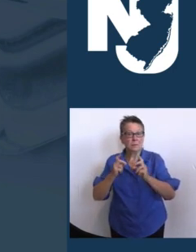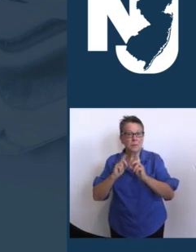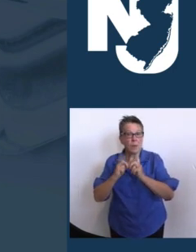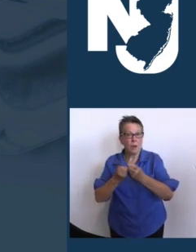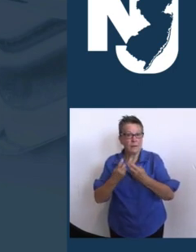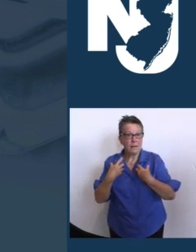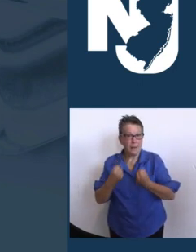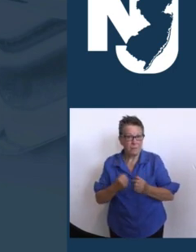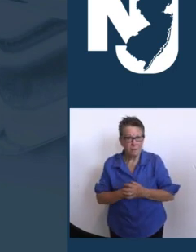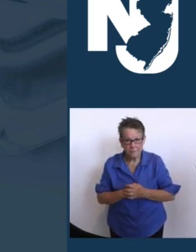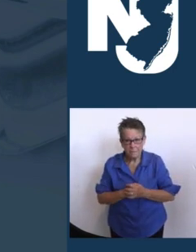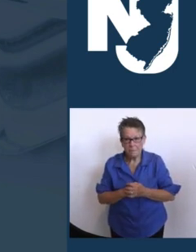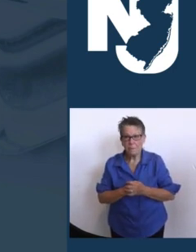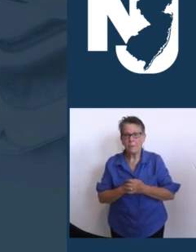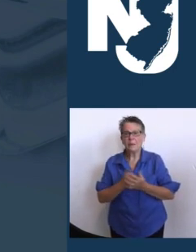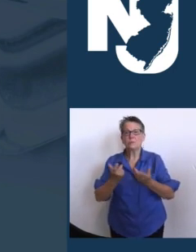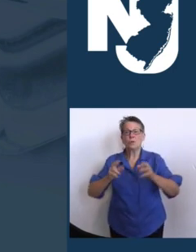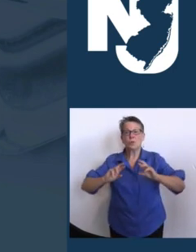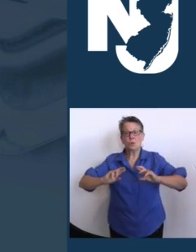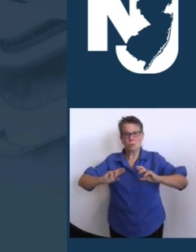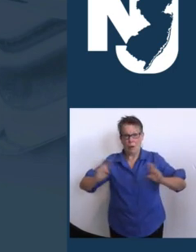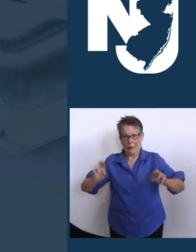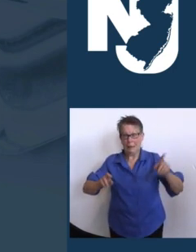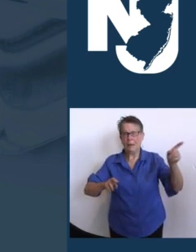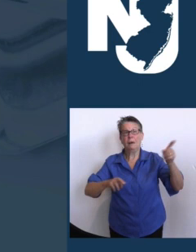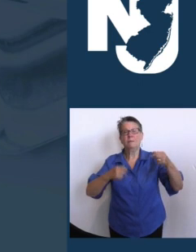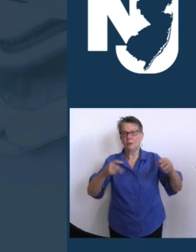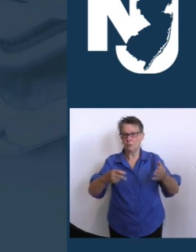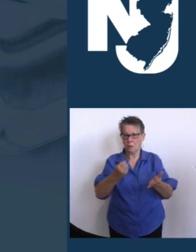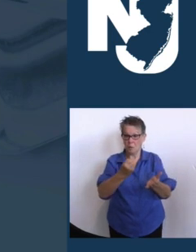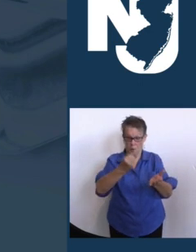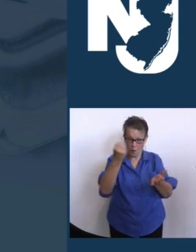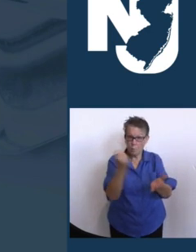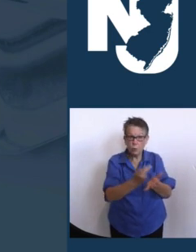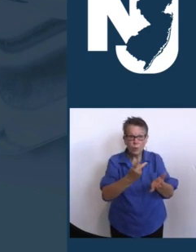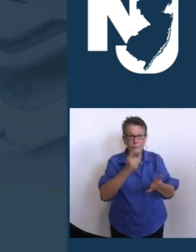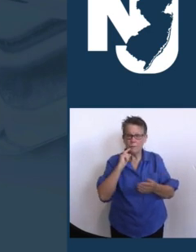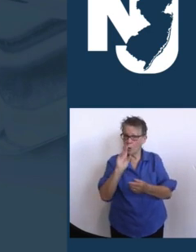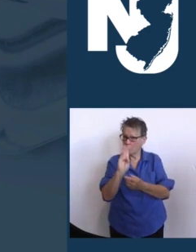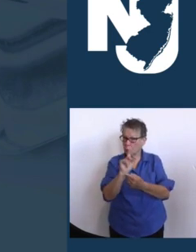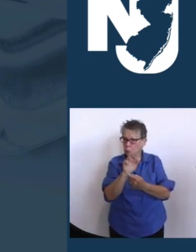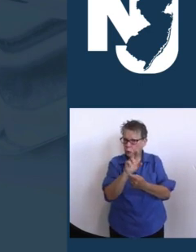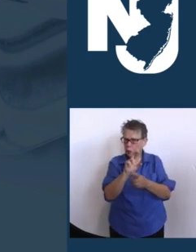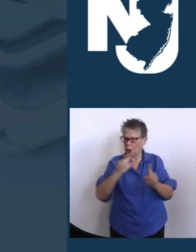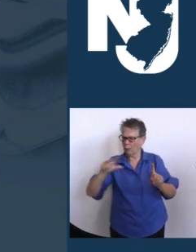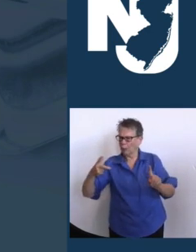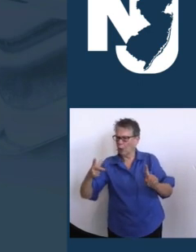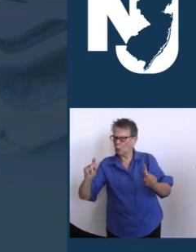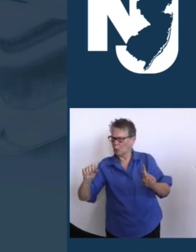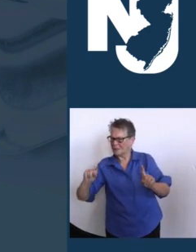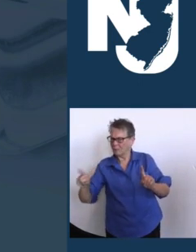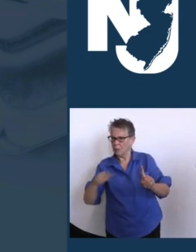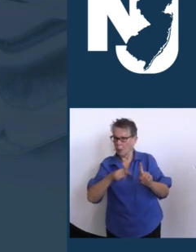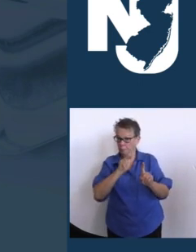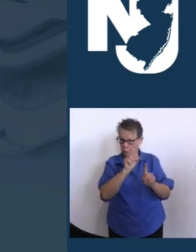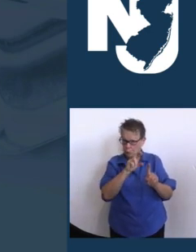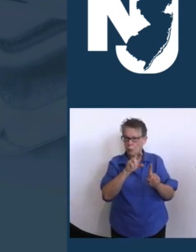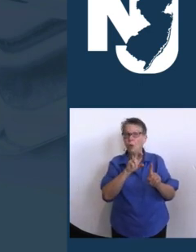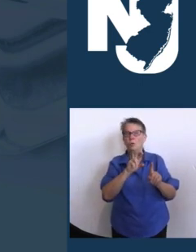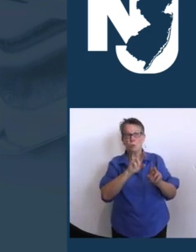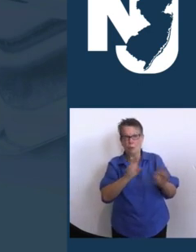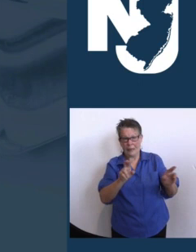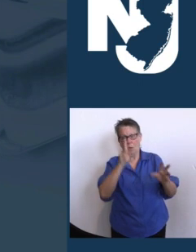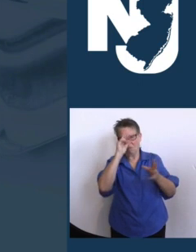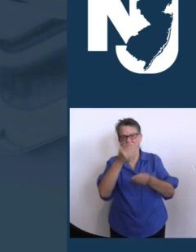down. We are doing this in recognition that the window for boosters could soon be open for all of you who received your second